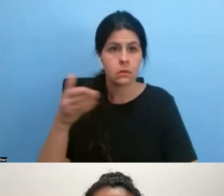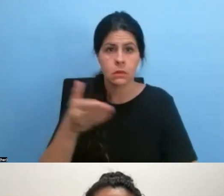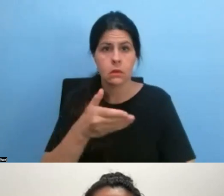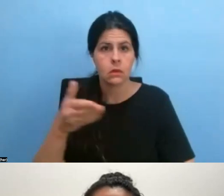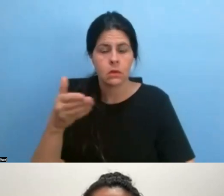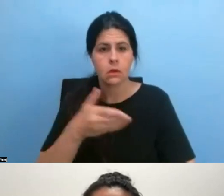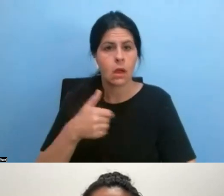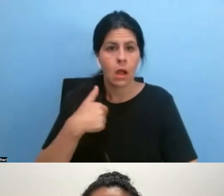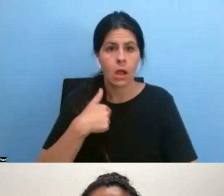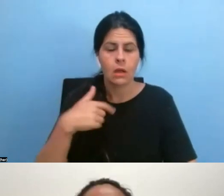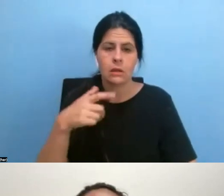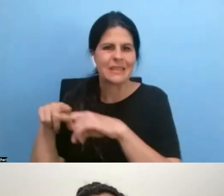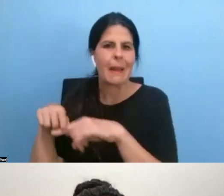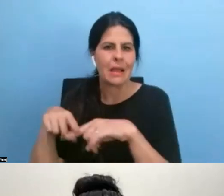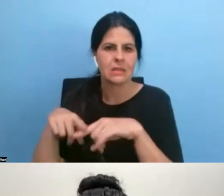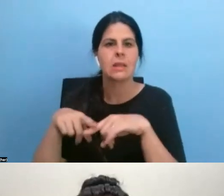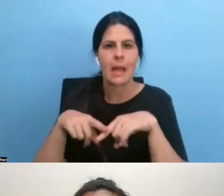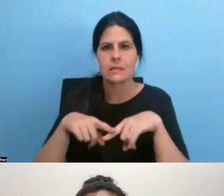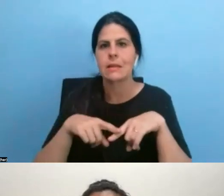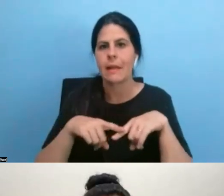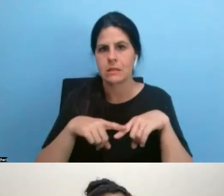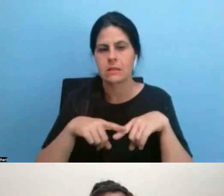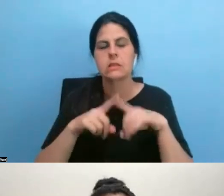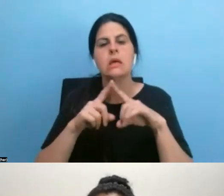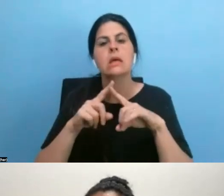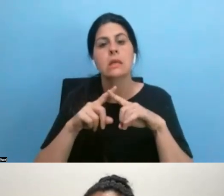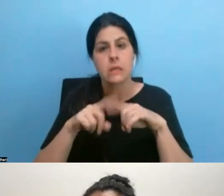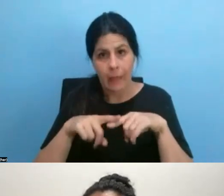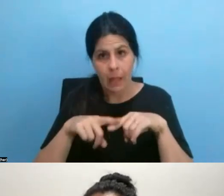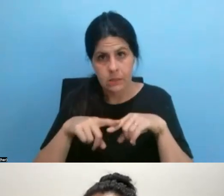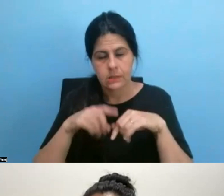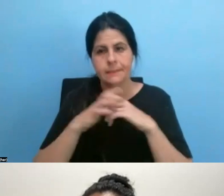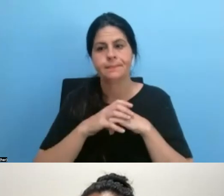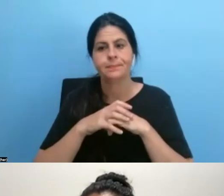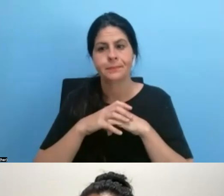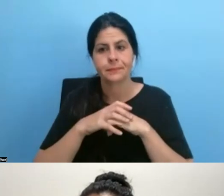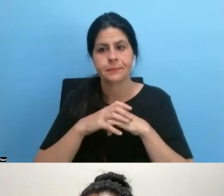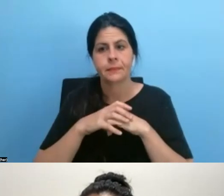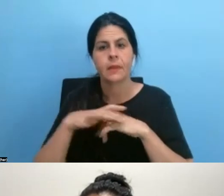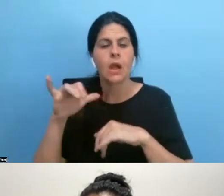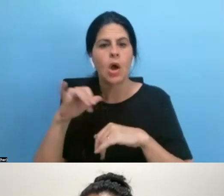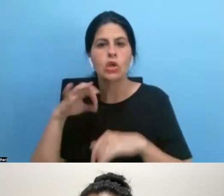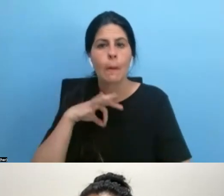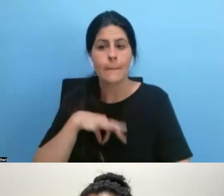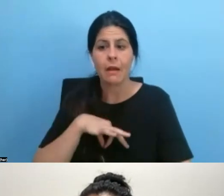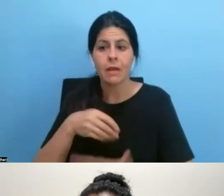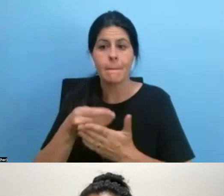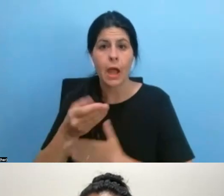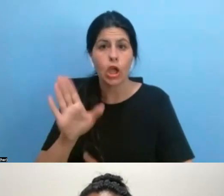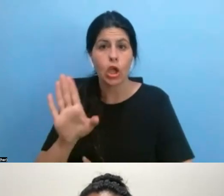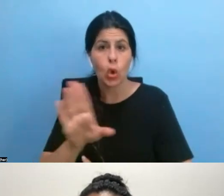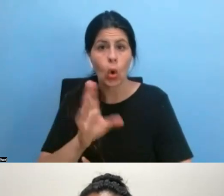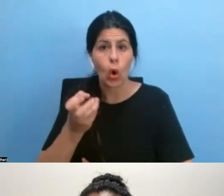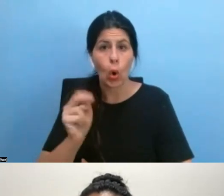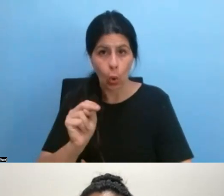Also, it depends. Yeah. I was going to say it depends, but, uh, also the benefit of buying your own camera is the